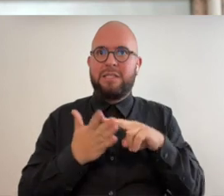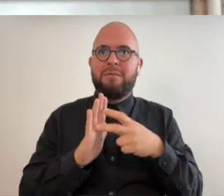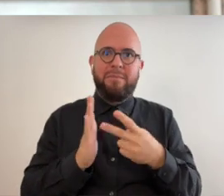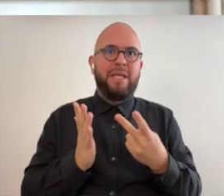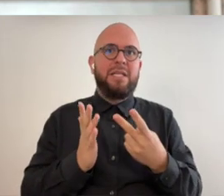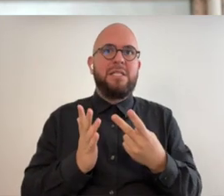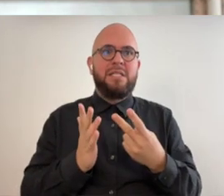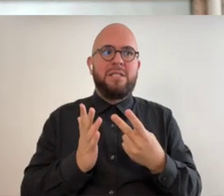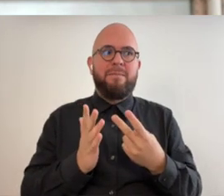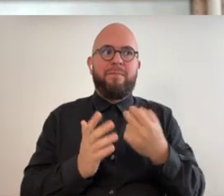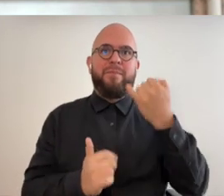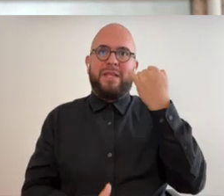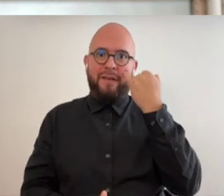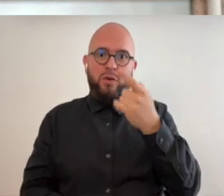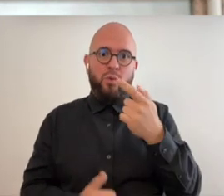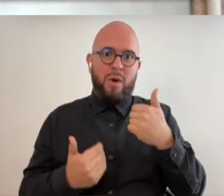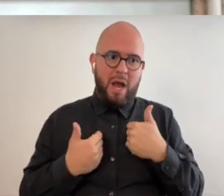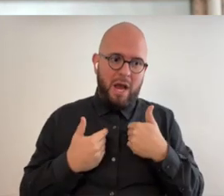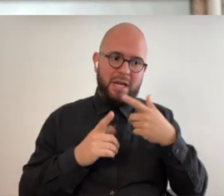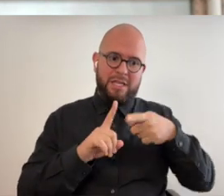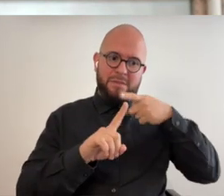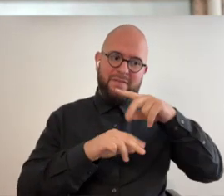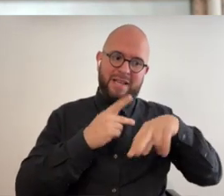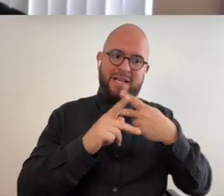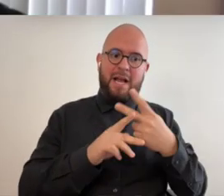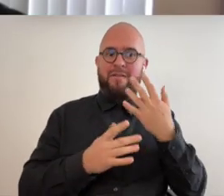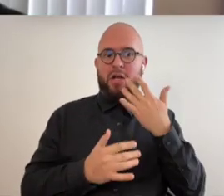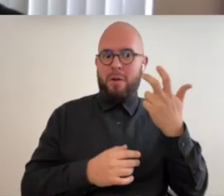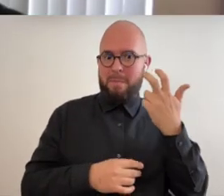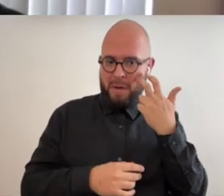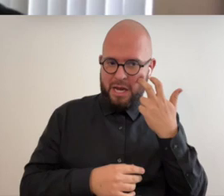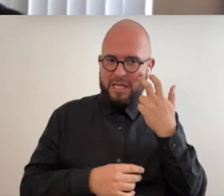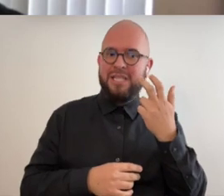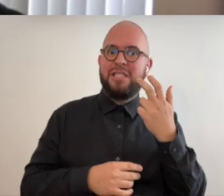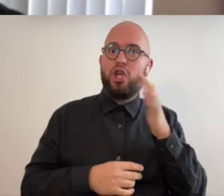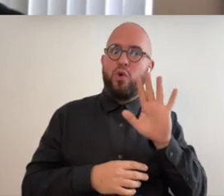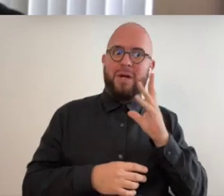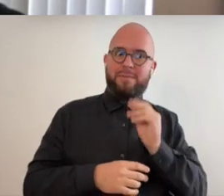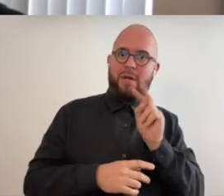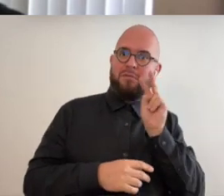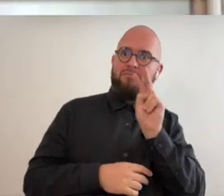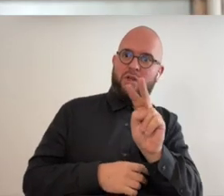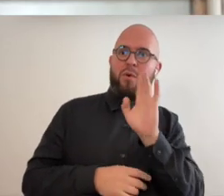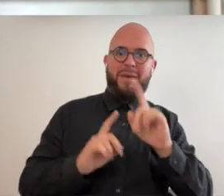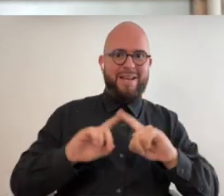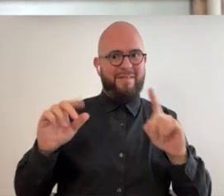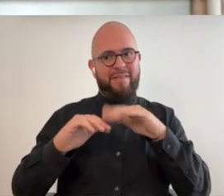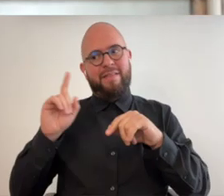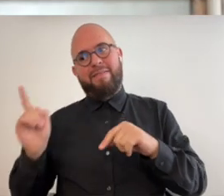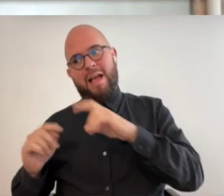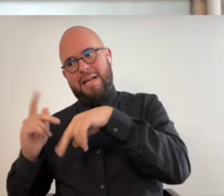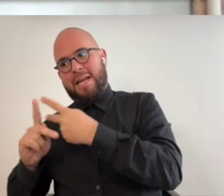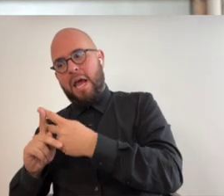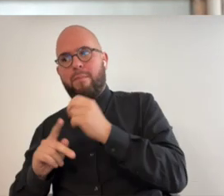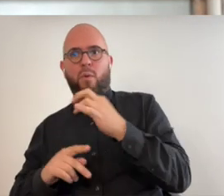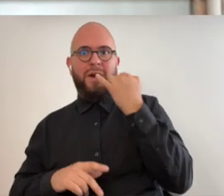if you had a certain type of colorblindness would be a completely different thing if you had a different type or that if you